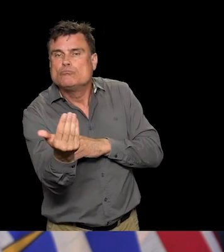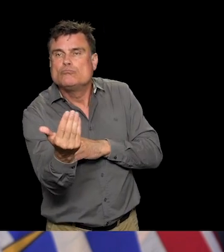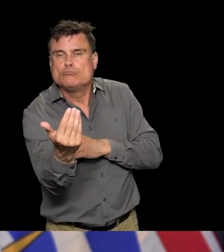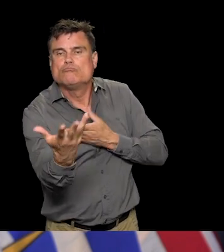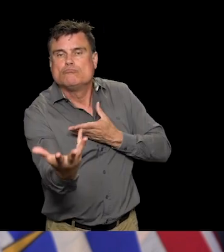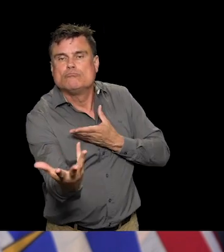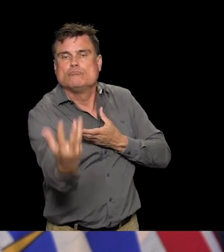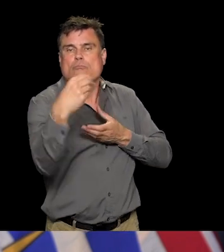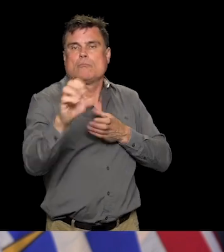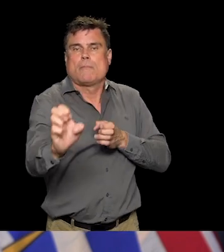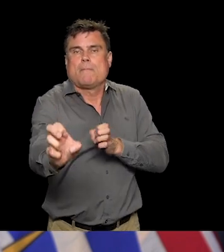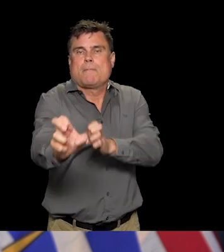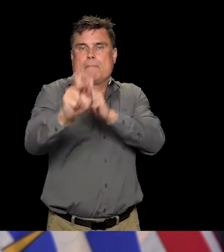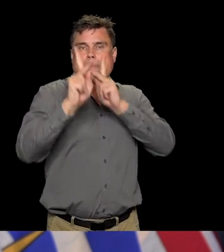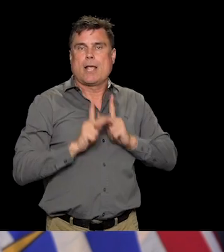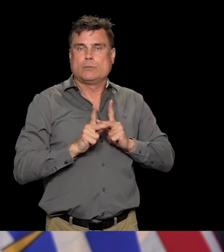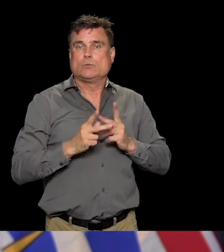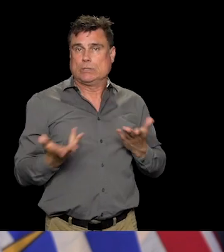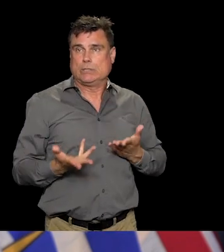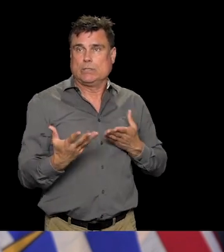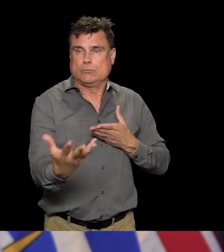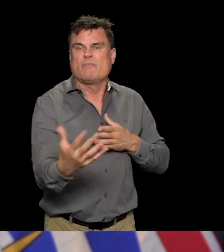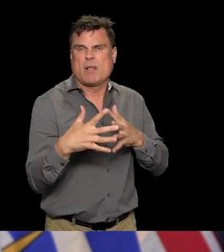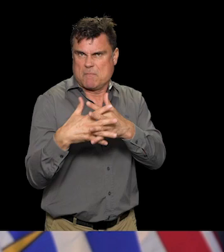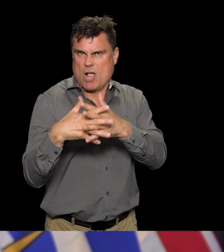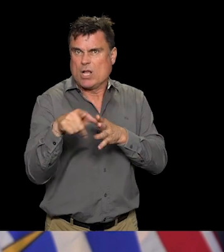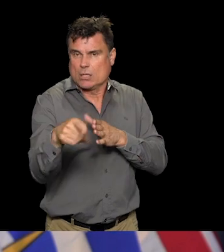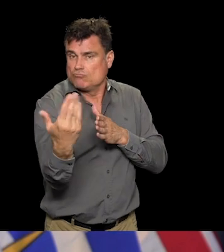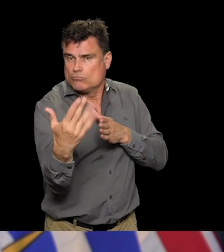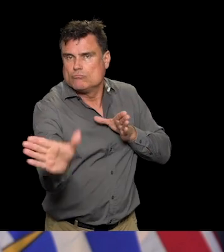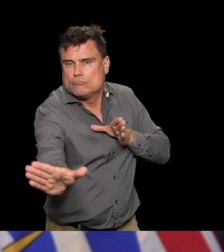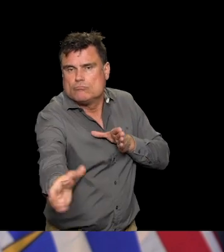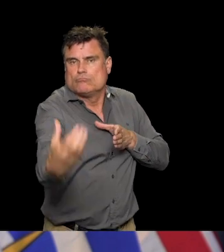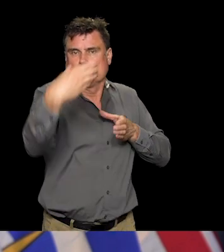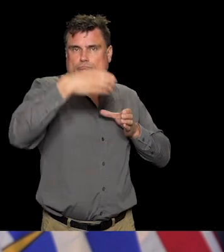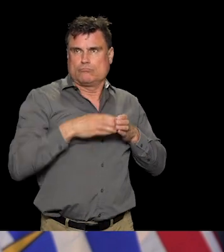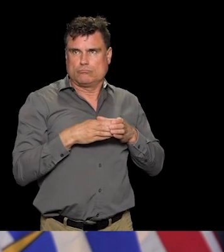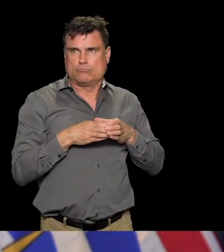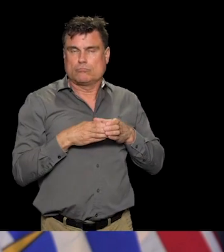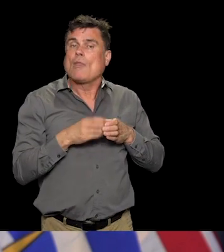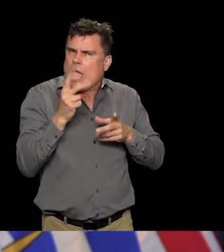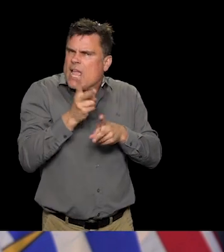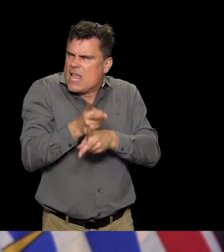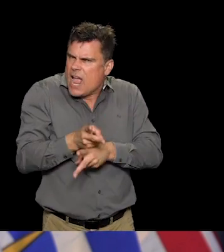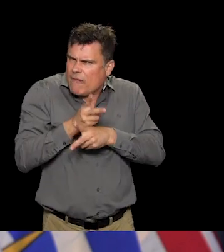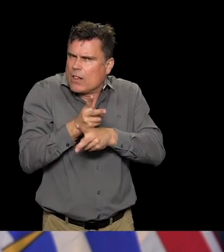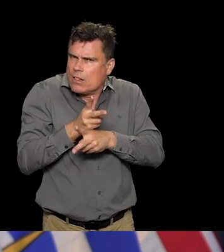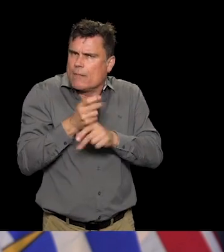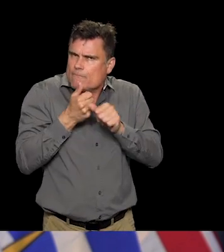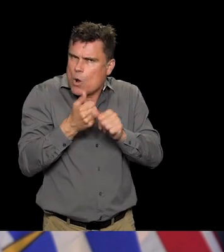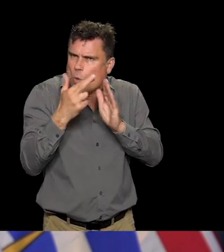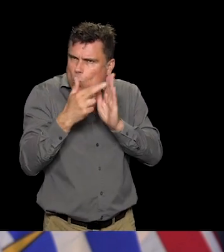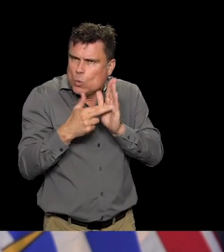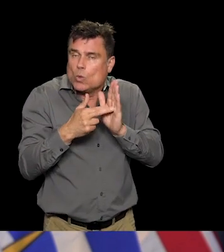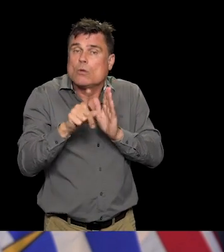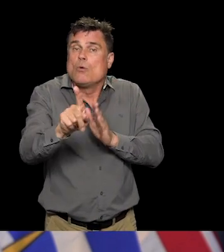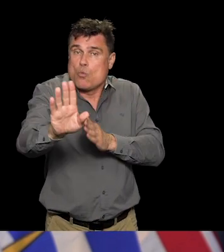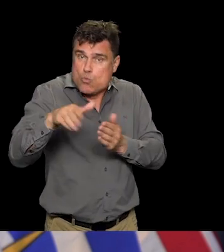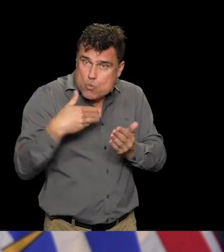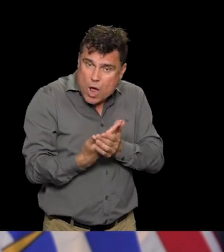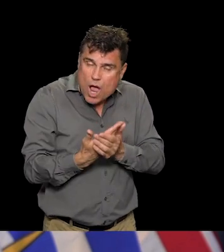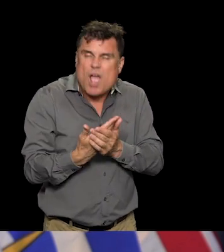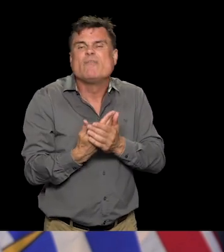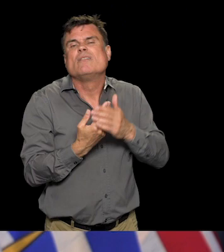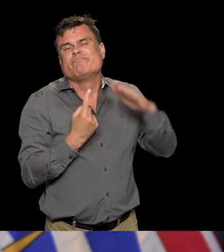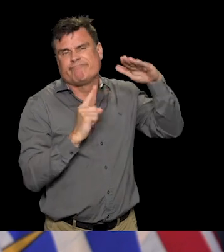see from our data and the genomic epidemiology we presented last week is that we need to be able to manage people who